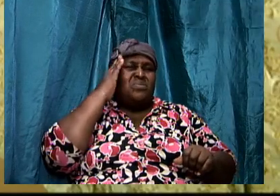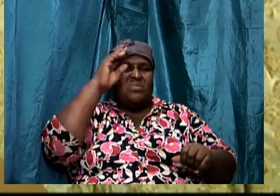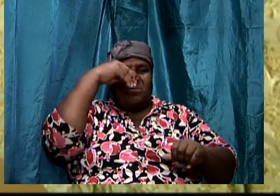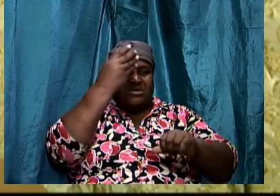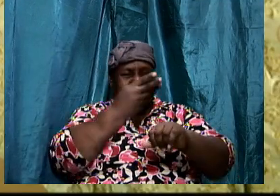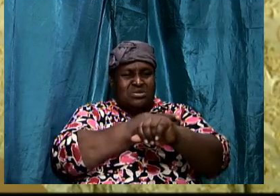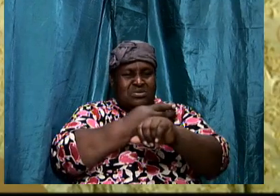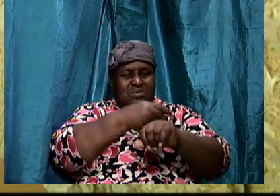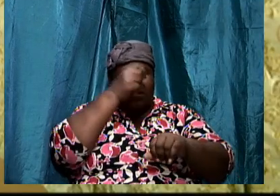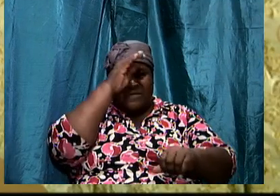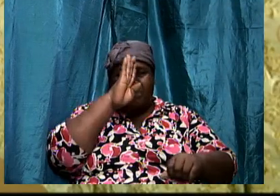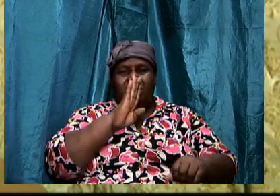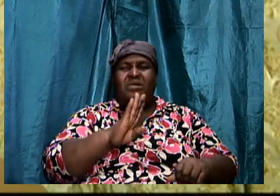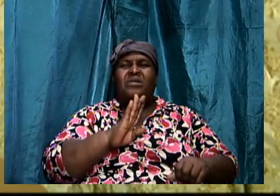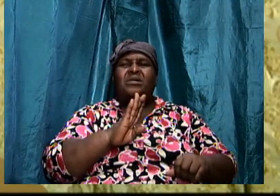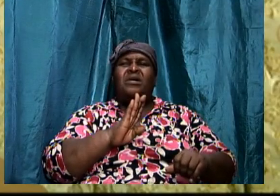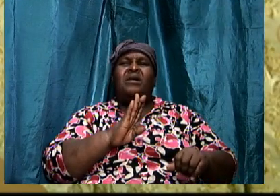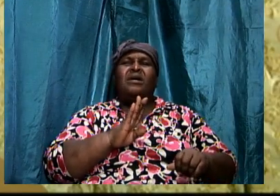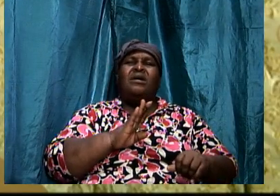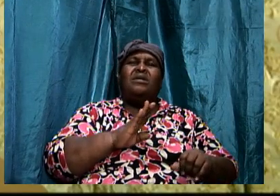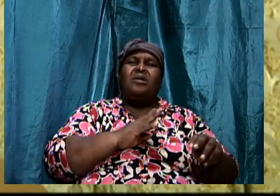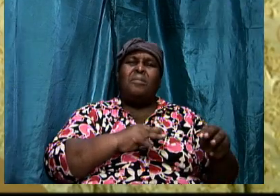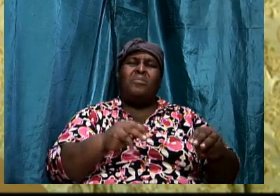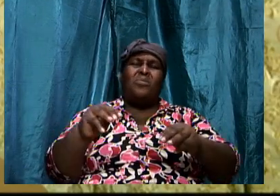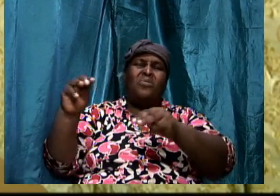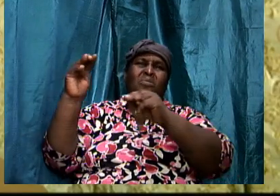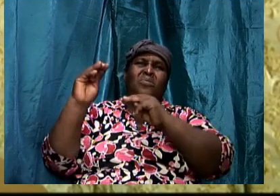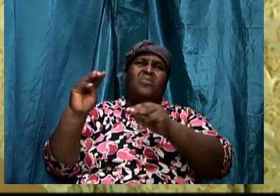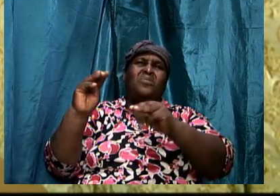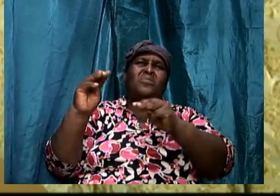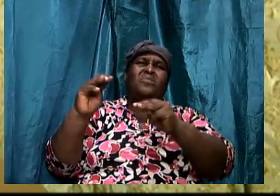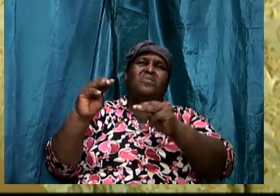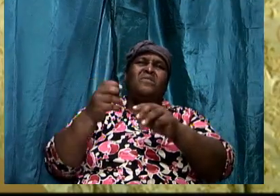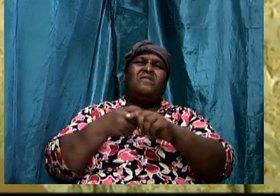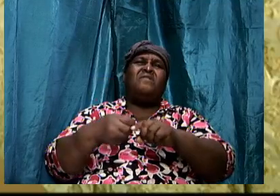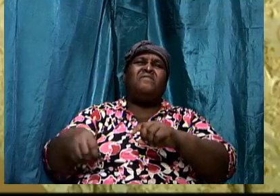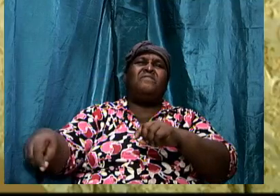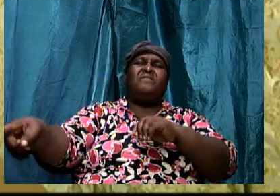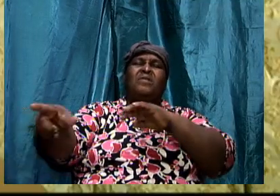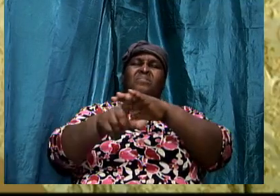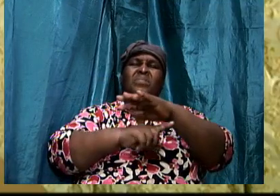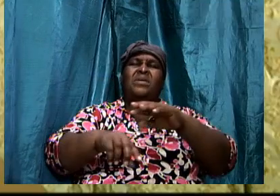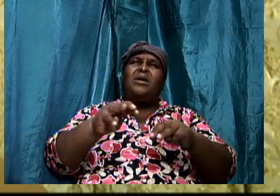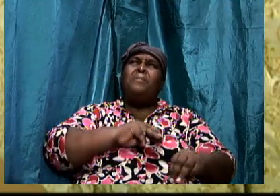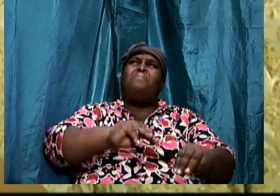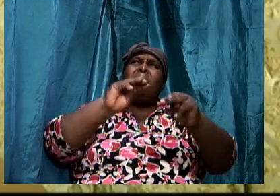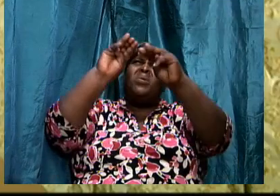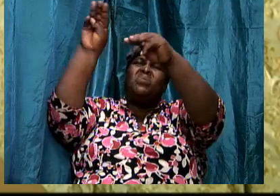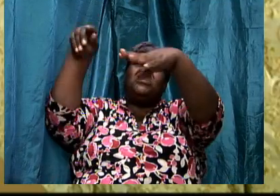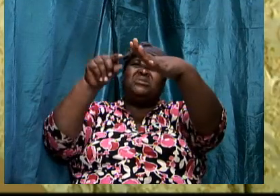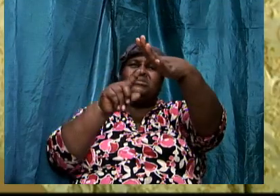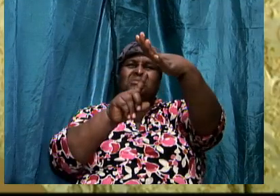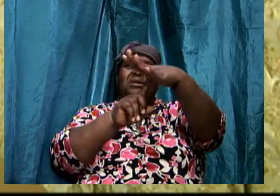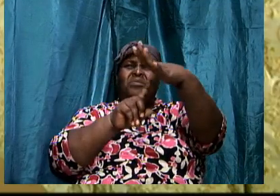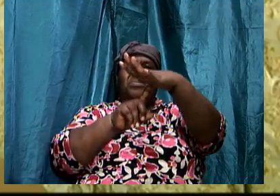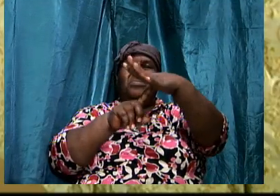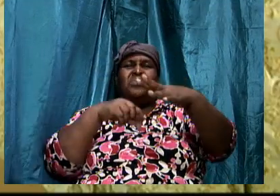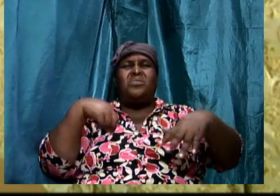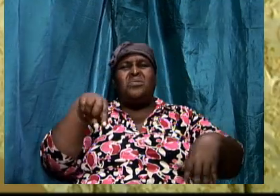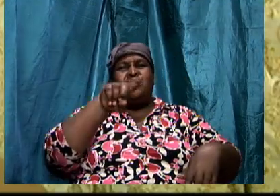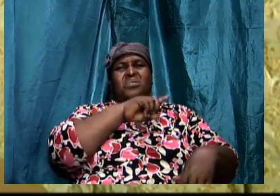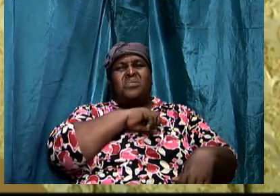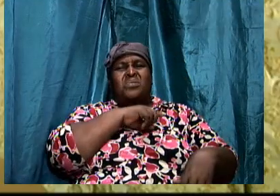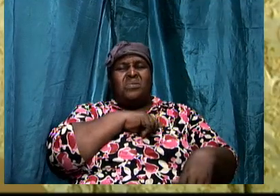moving from lowlands and valley over mountain tops. We are supposed to be